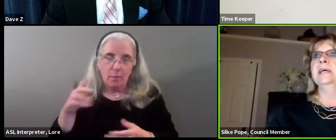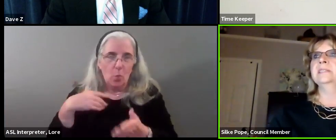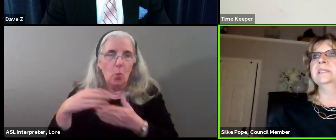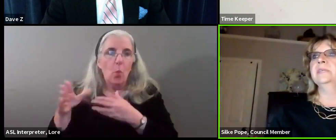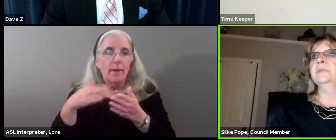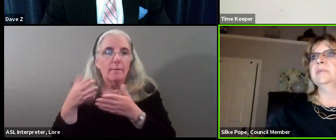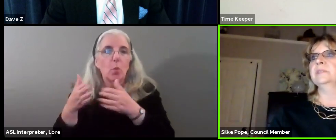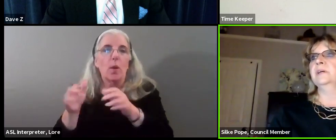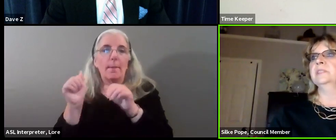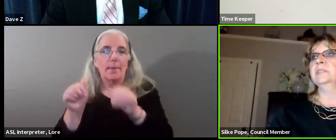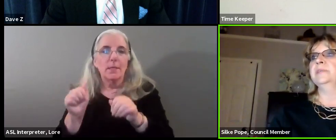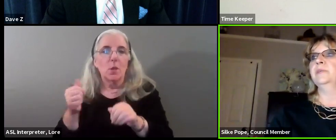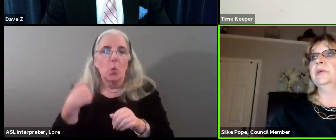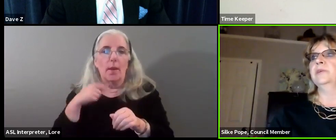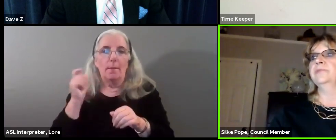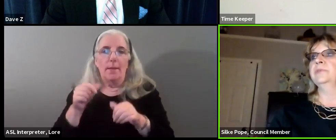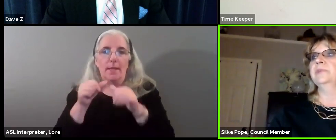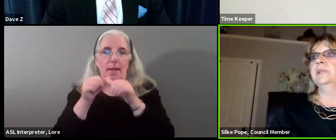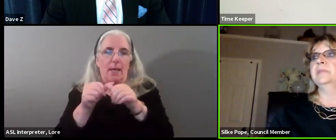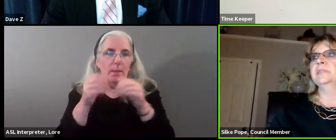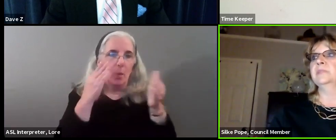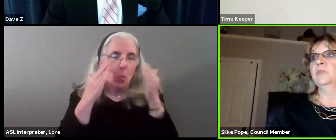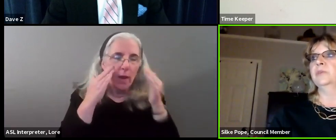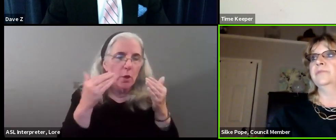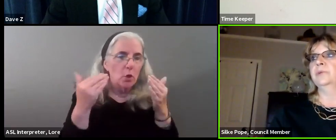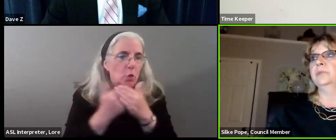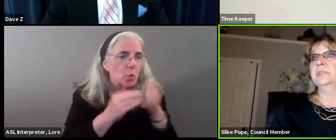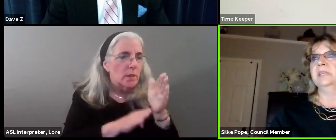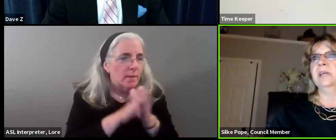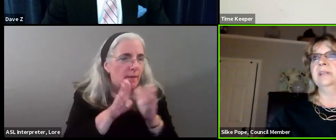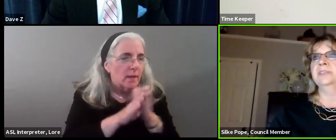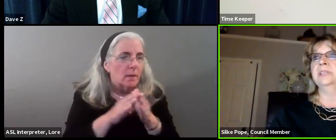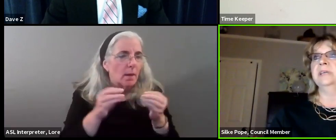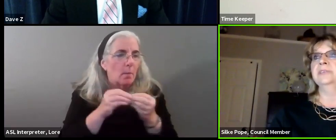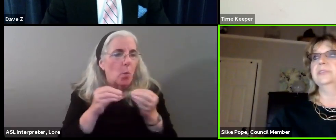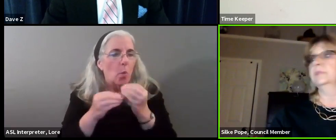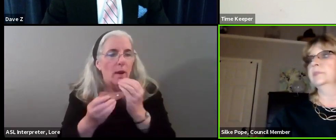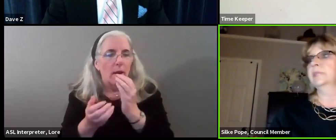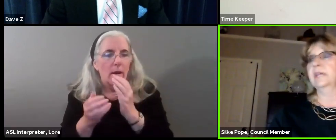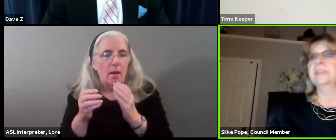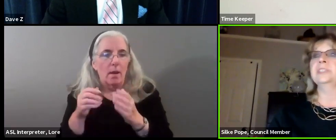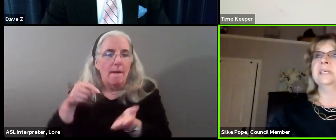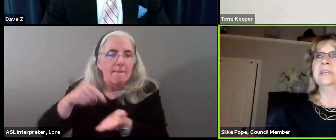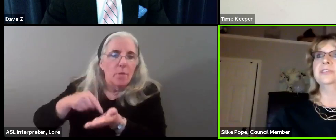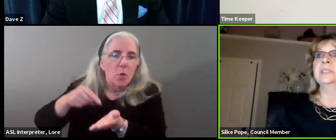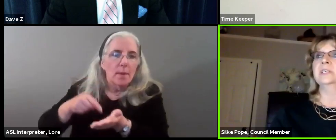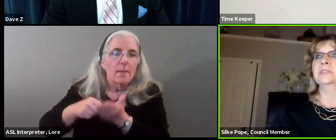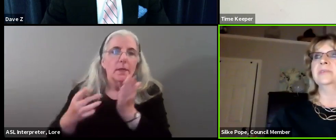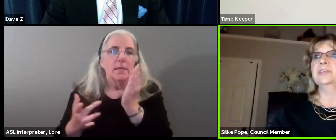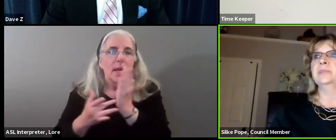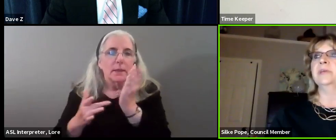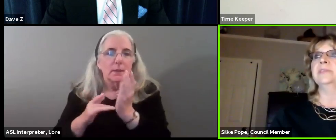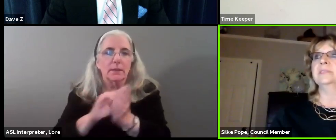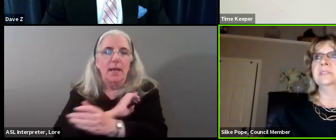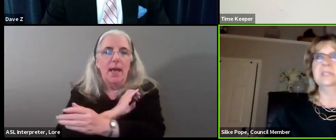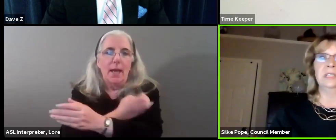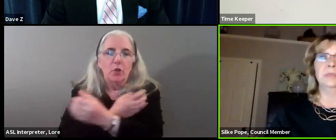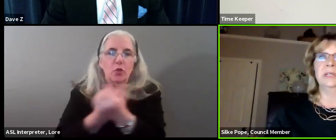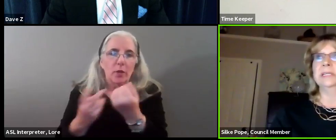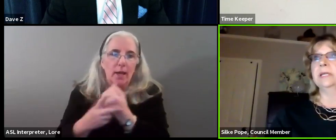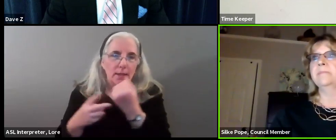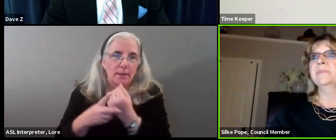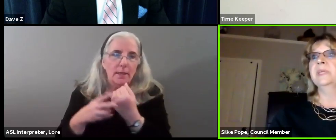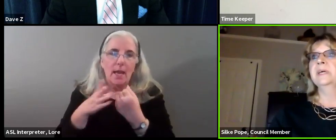As a city, we must constantly be aware of new developments and more affordable technology, energy conservation methods, and